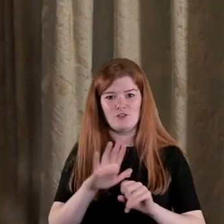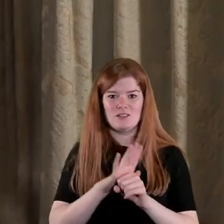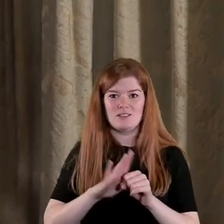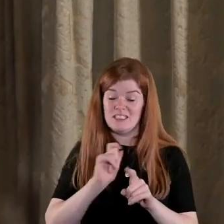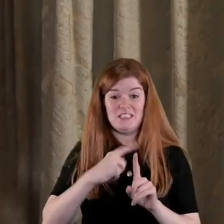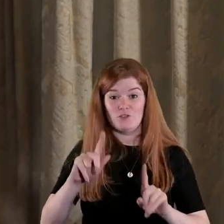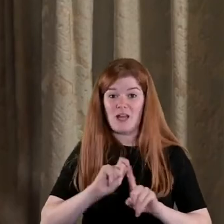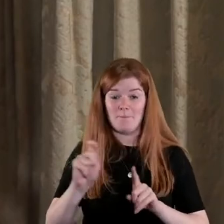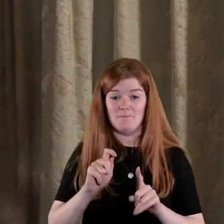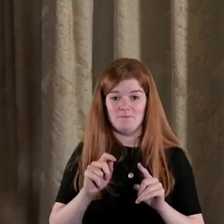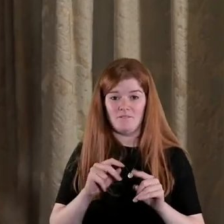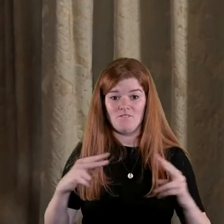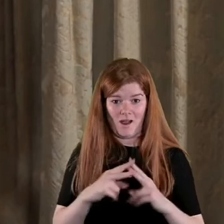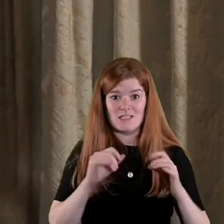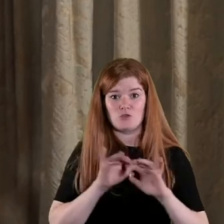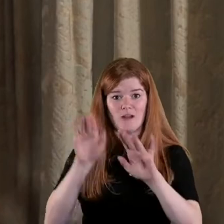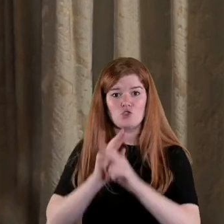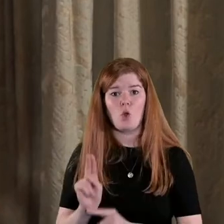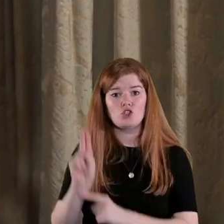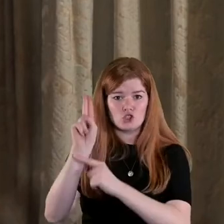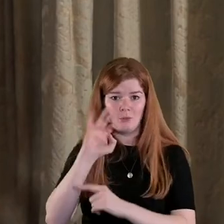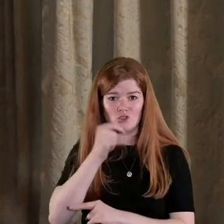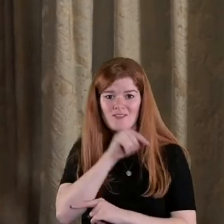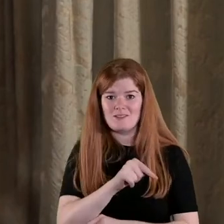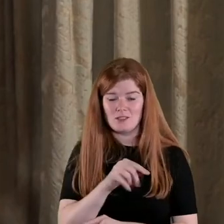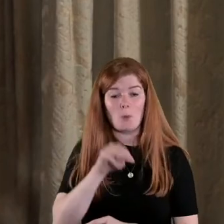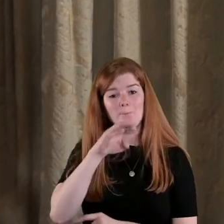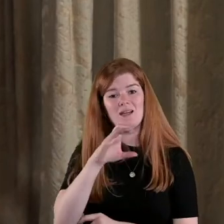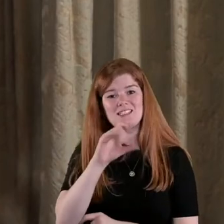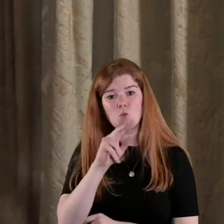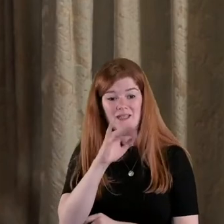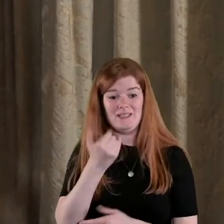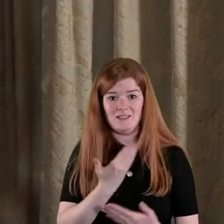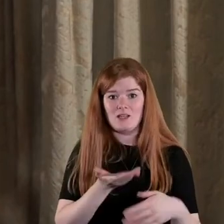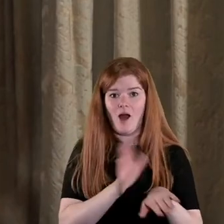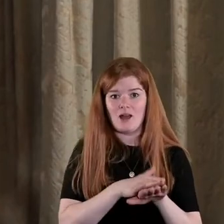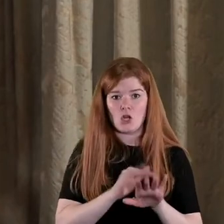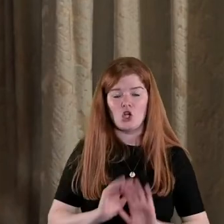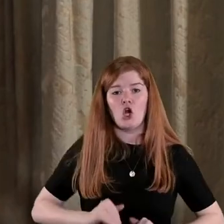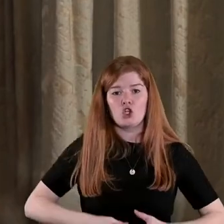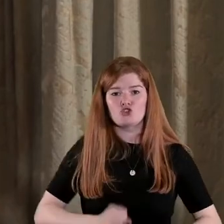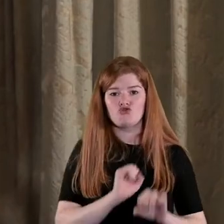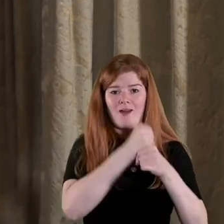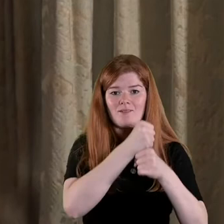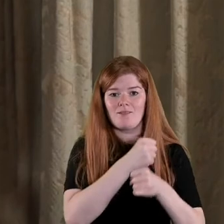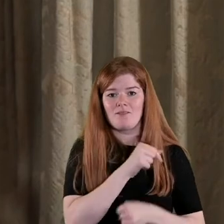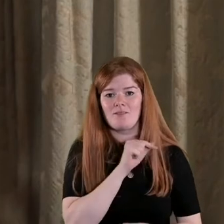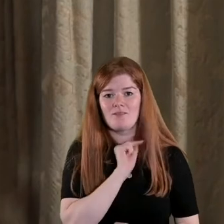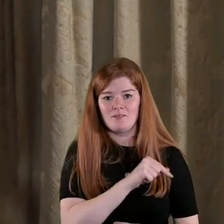violence to Ulster as a consequence of that McSweeney dies on hunger strike and that